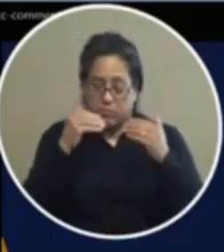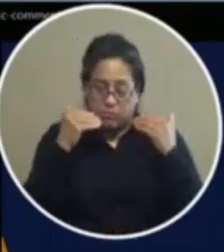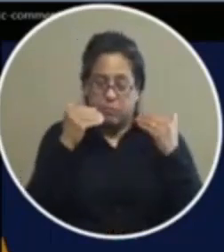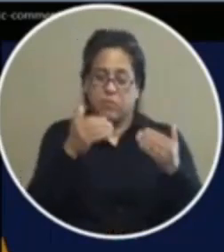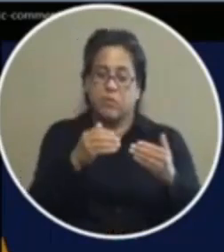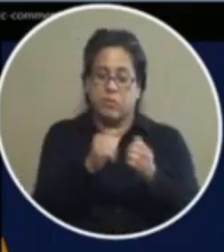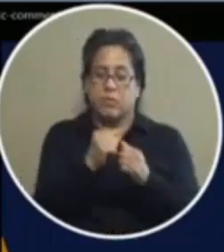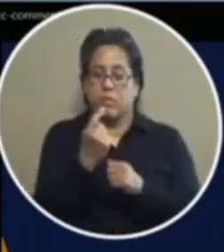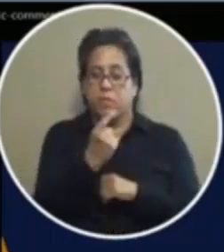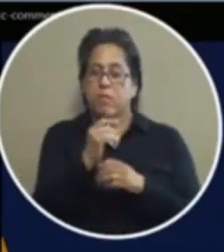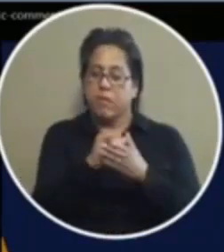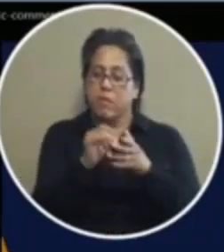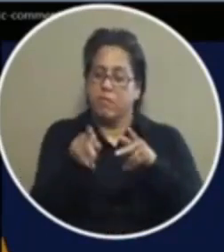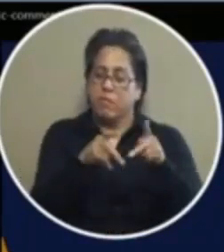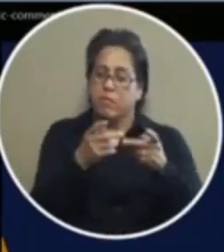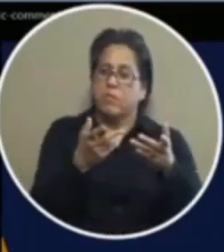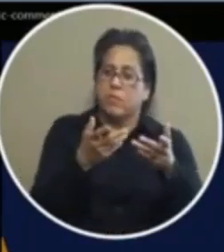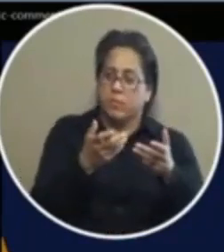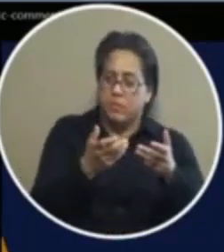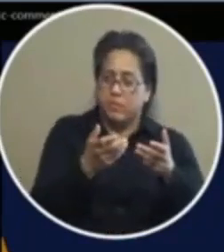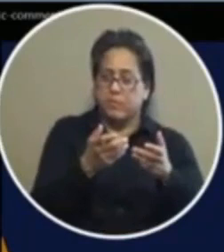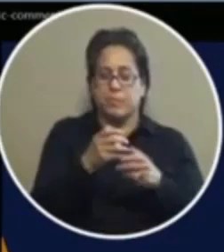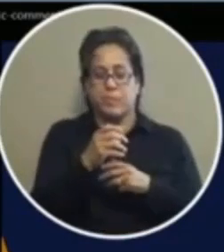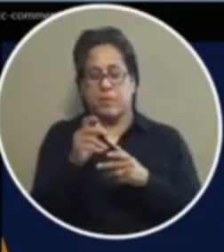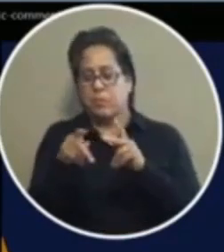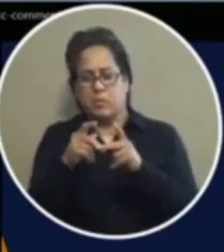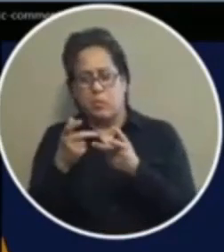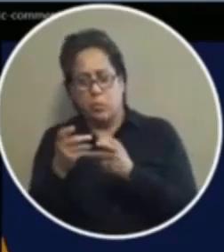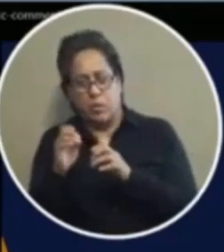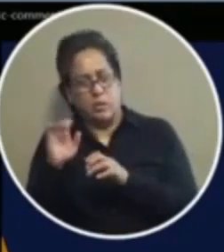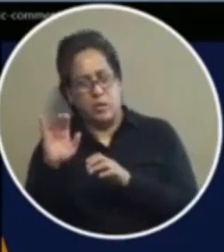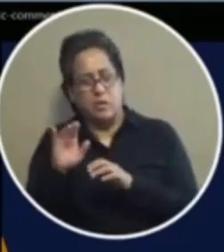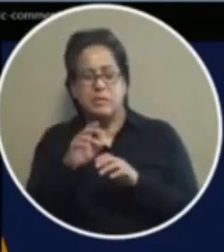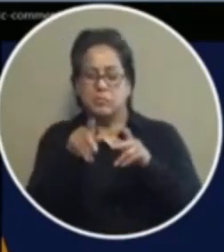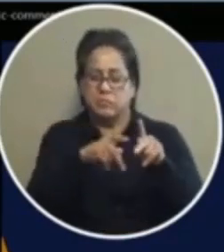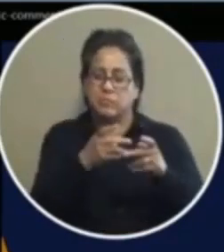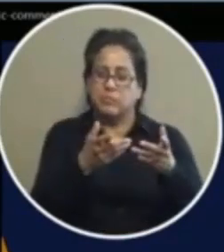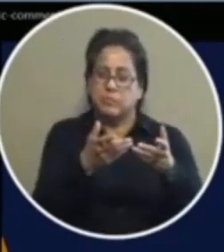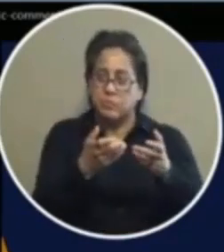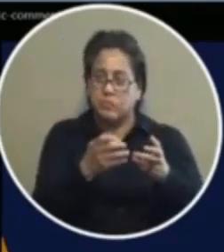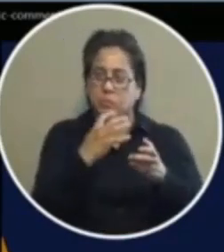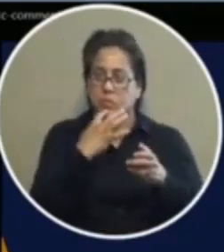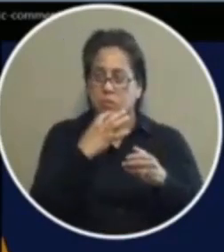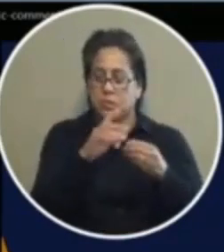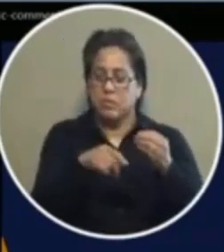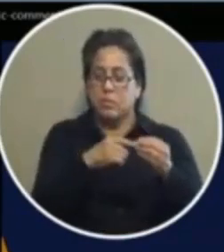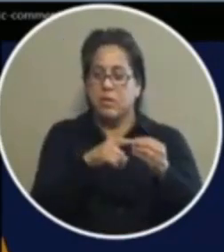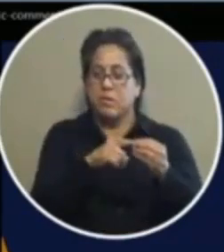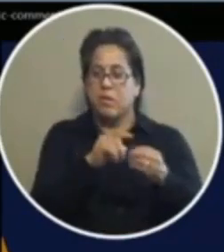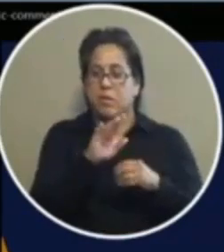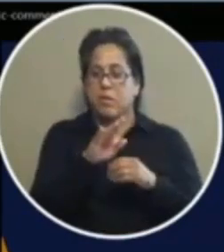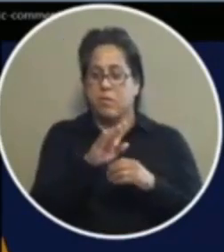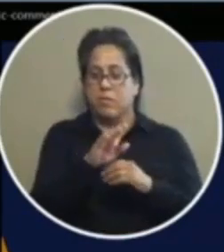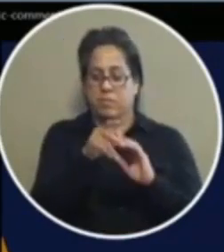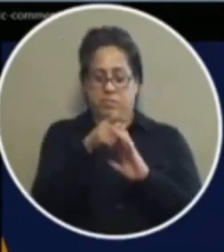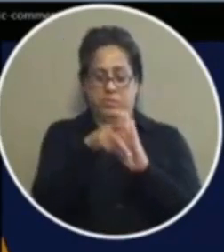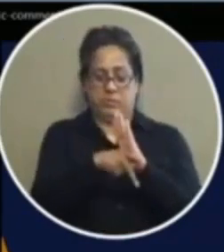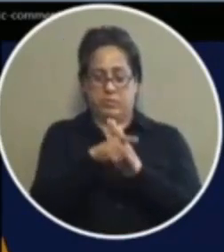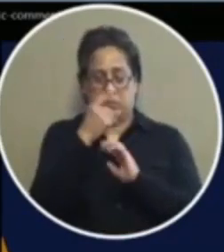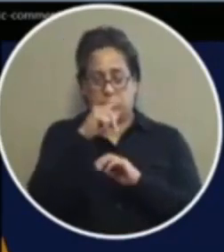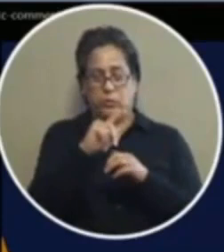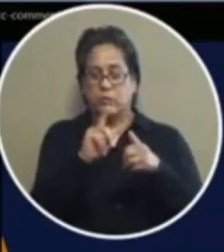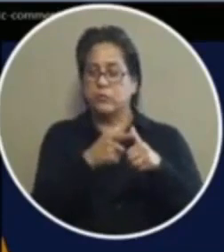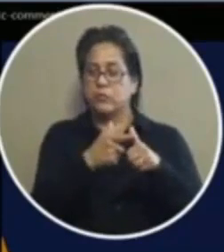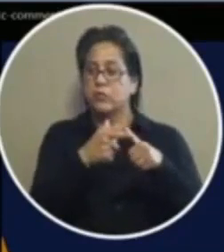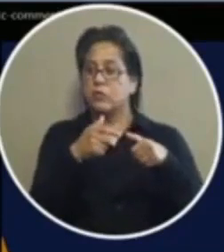that the people want if not that the people don't want it and then when you talk about your your policy for the first chance